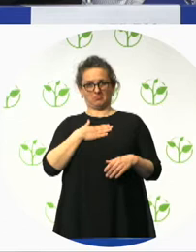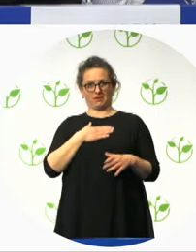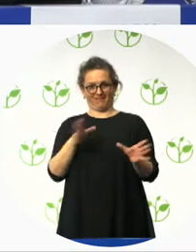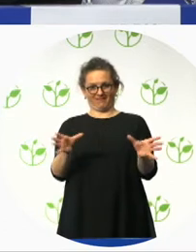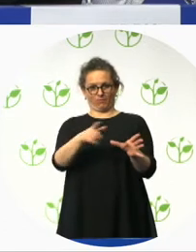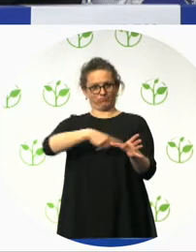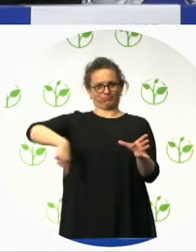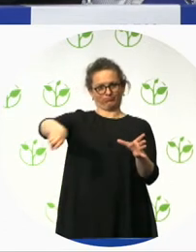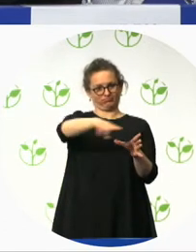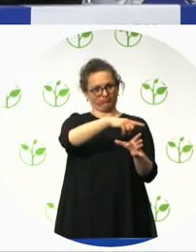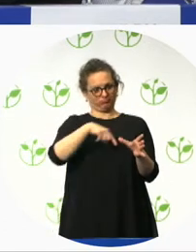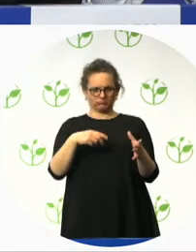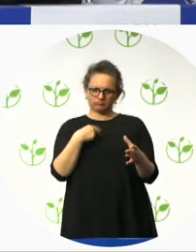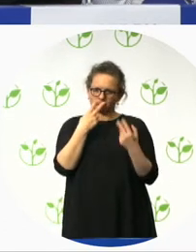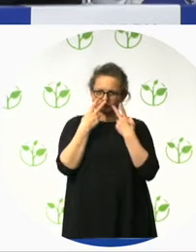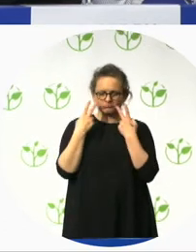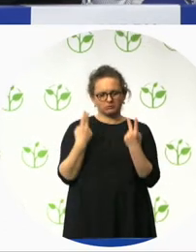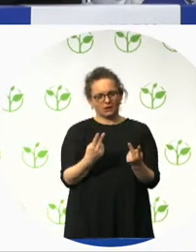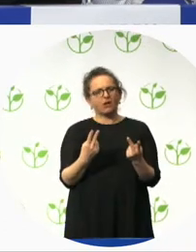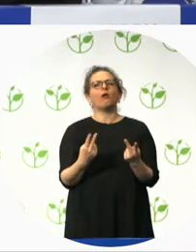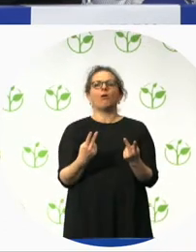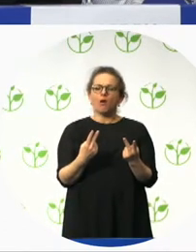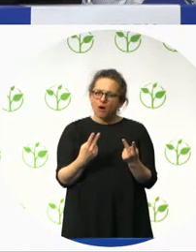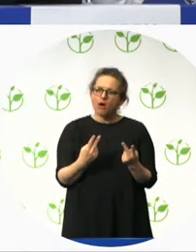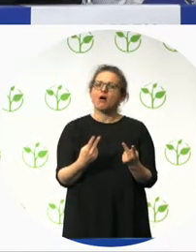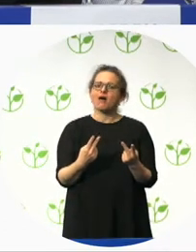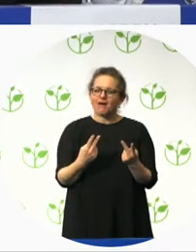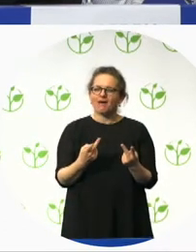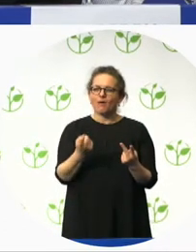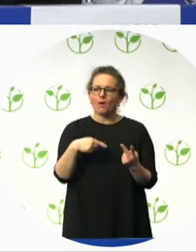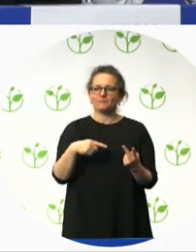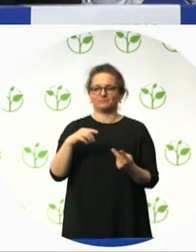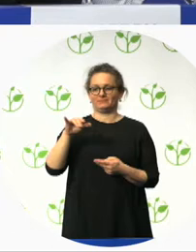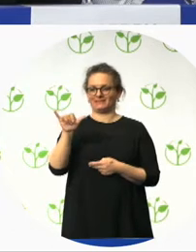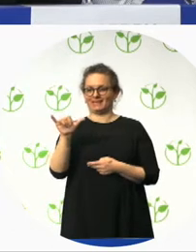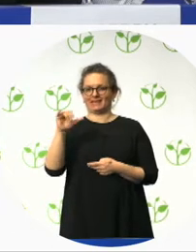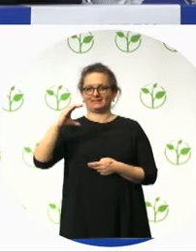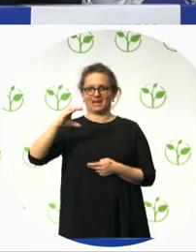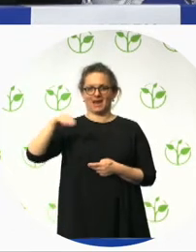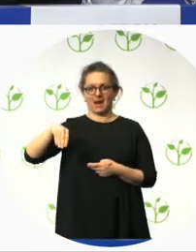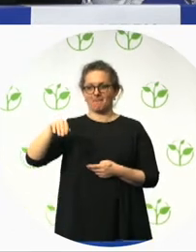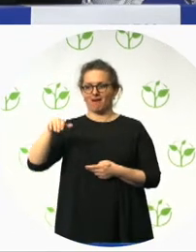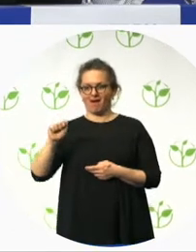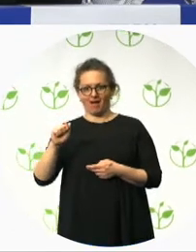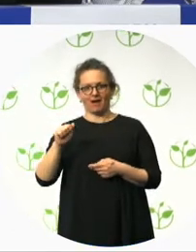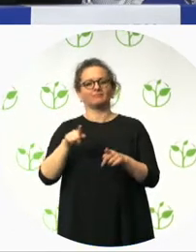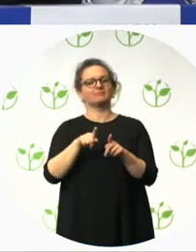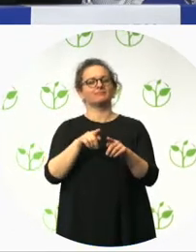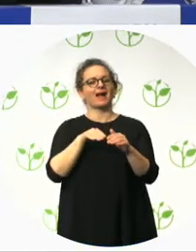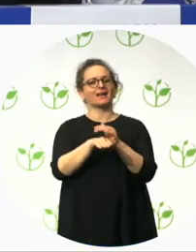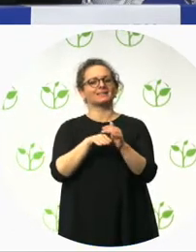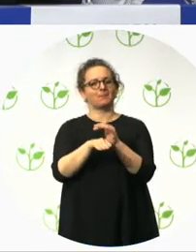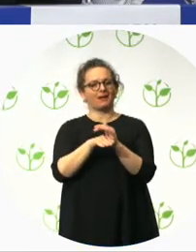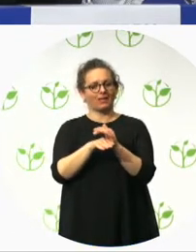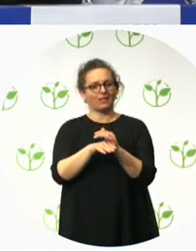they're working out. They're getting fit. They're building a broader social network. And they're improving their quality of life. So